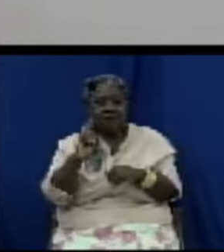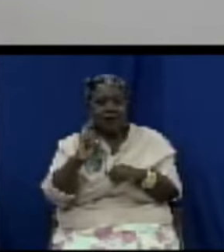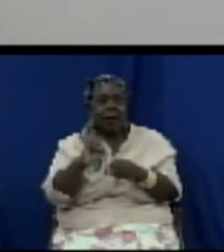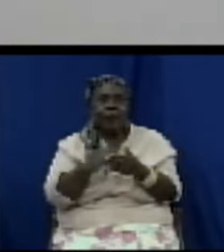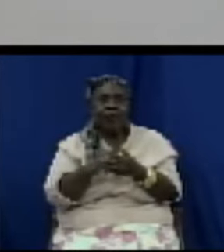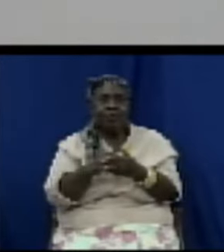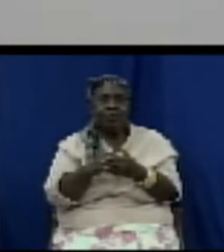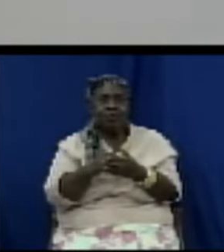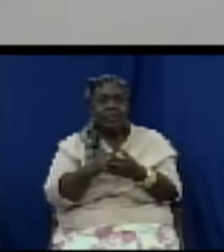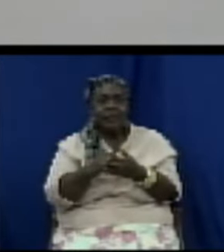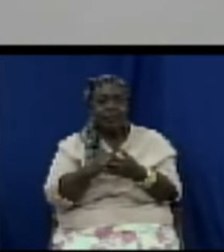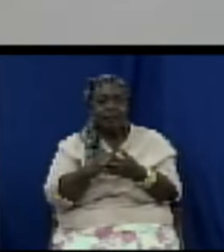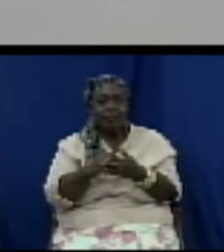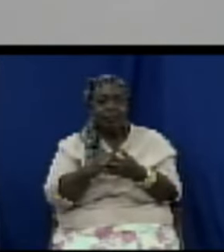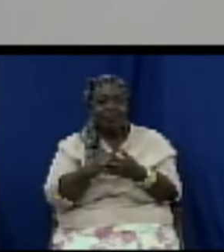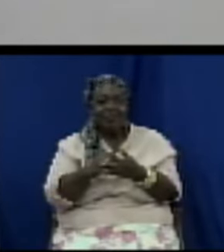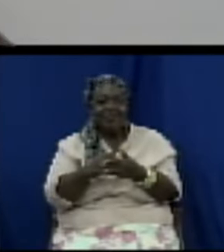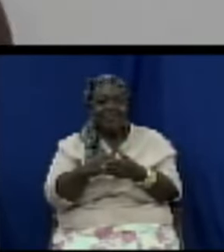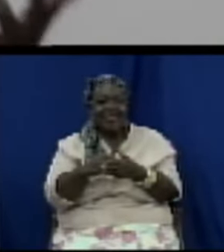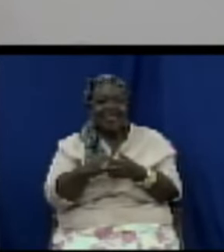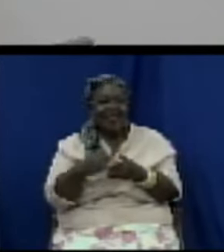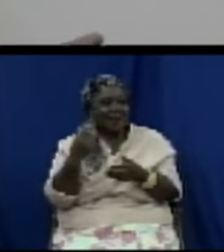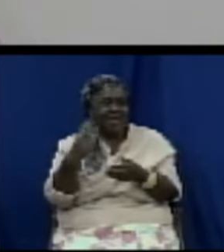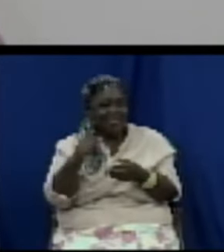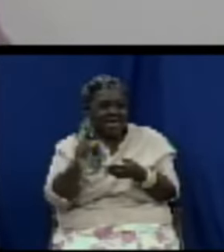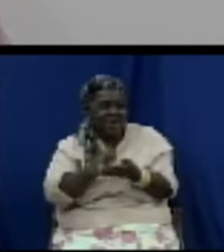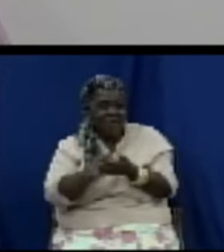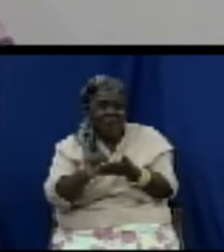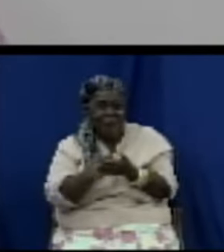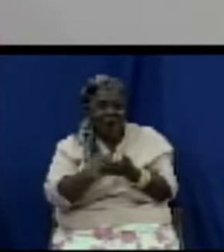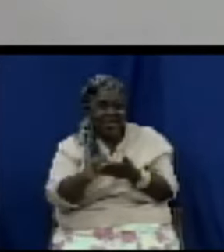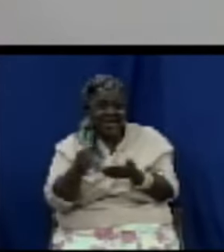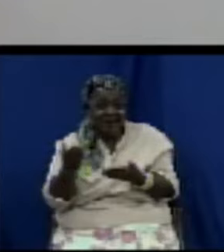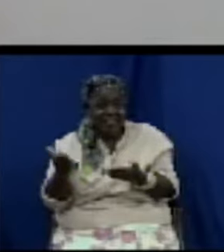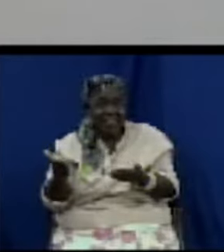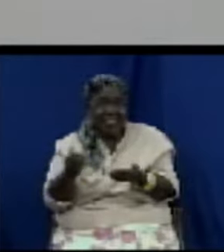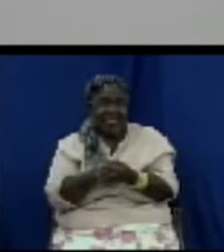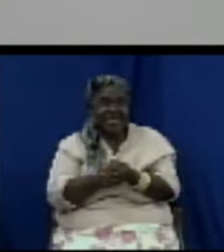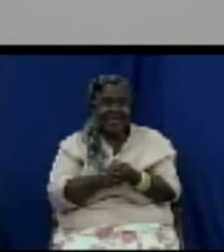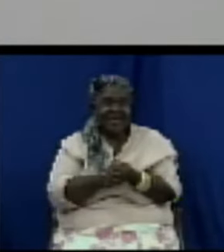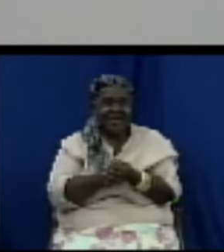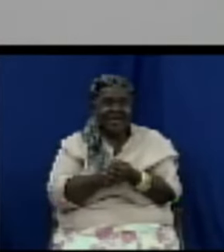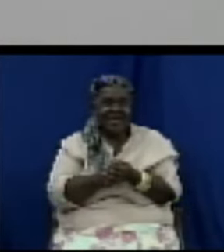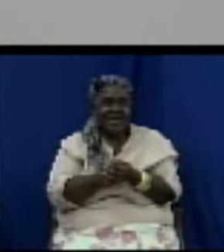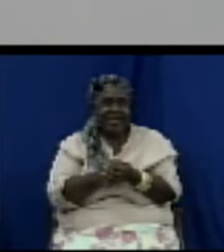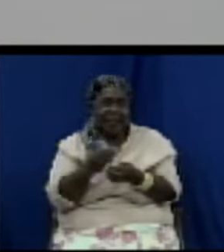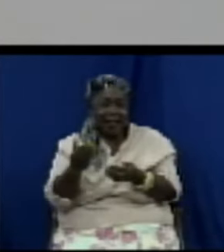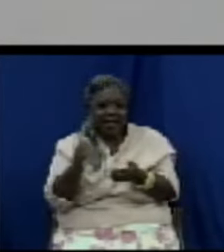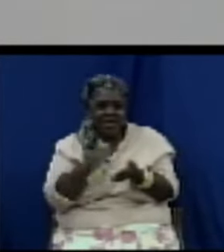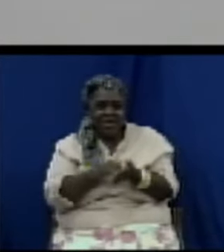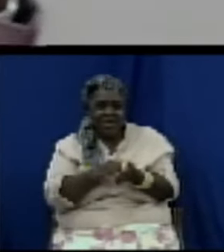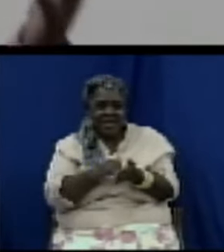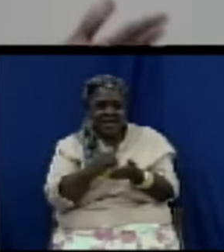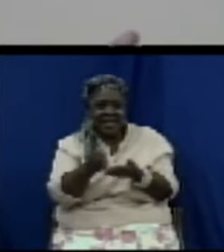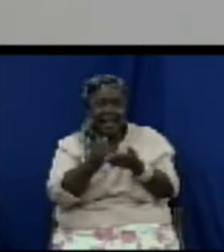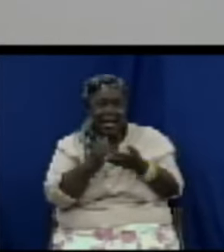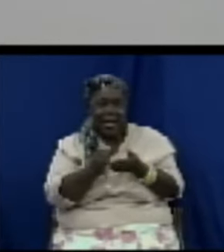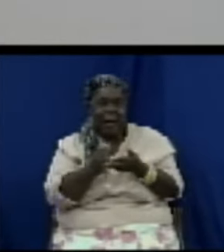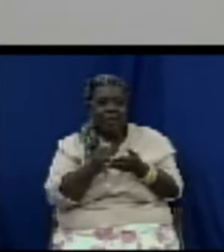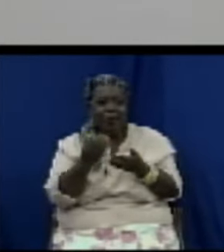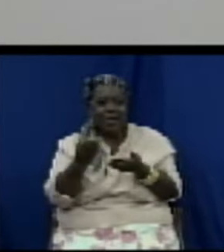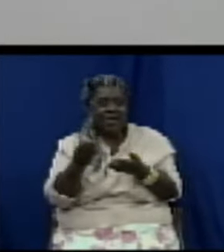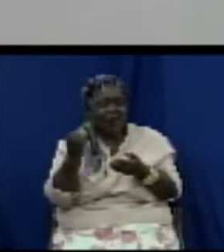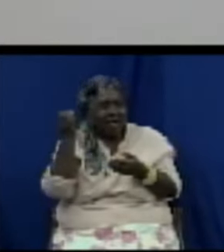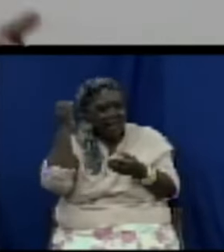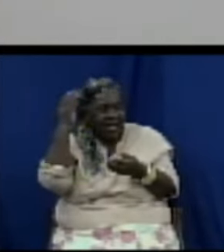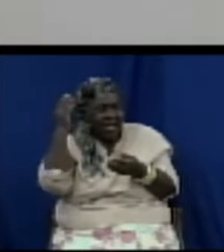greenwash and green label and say that this is good for your health this is going to make your hair grow back this is going to make you lose weight in